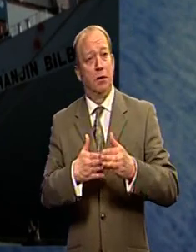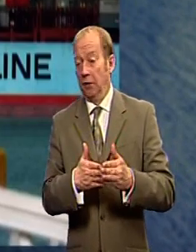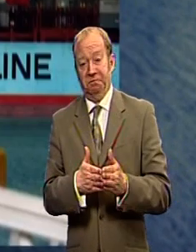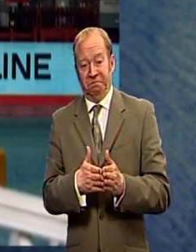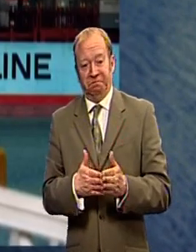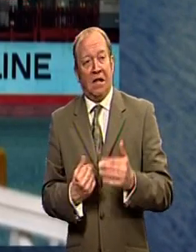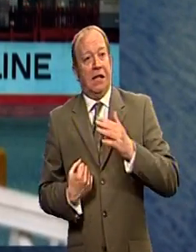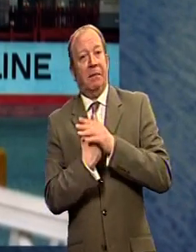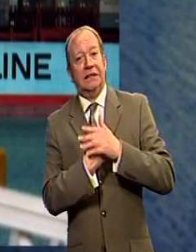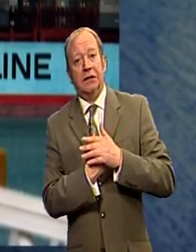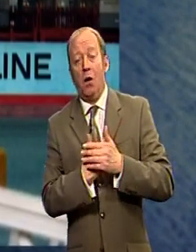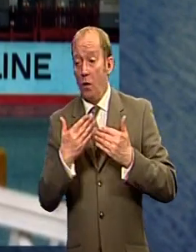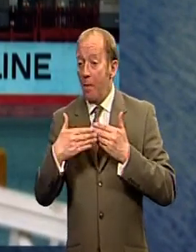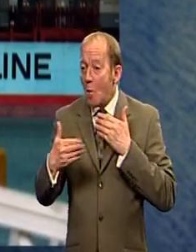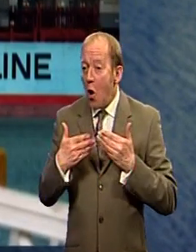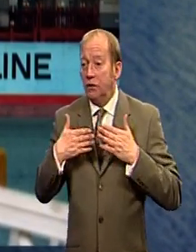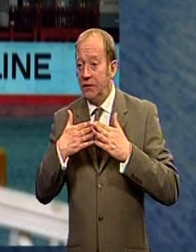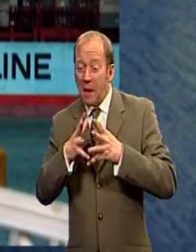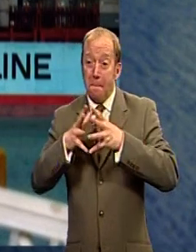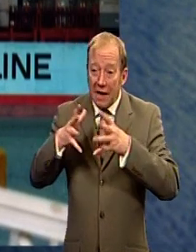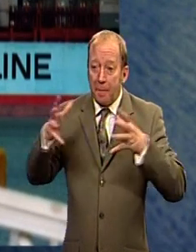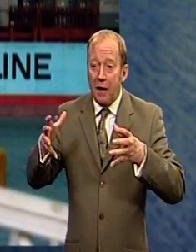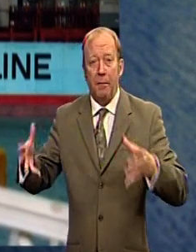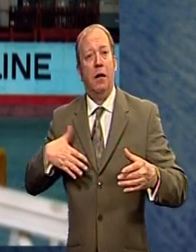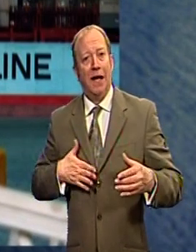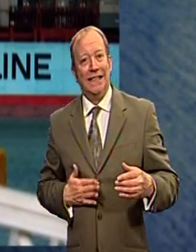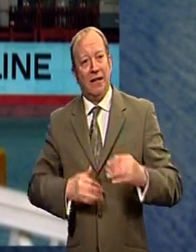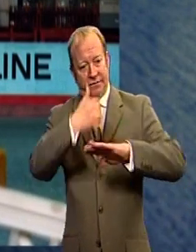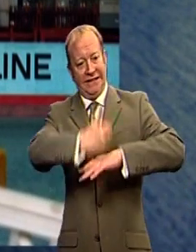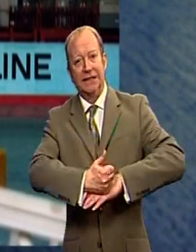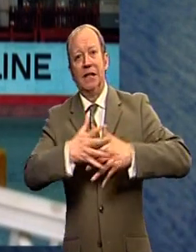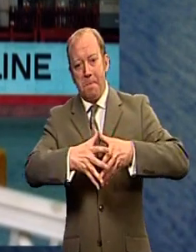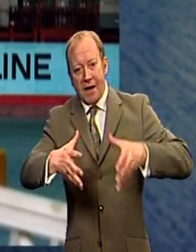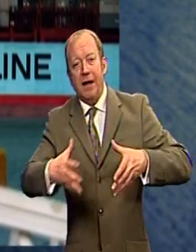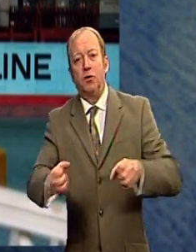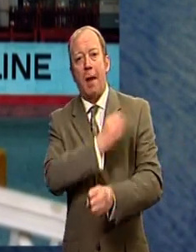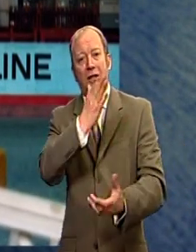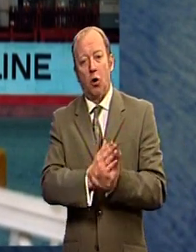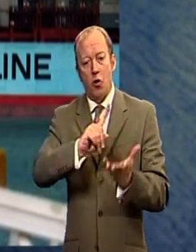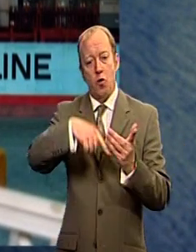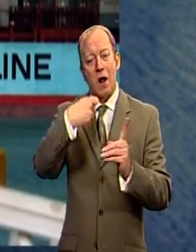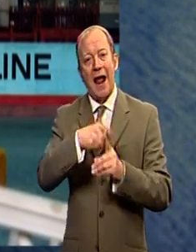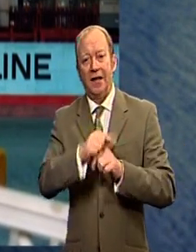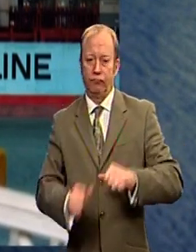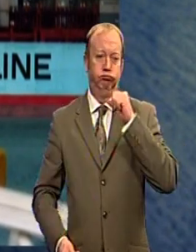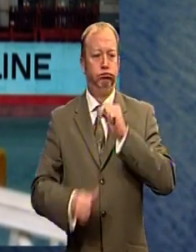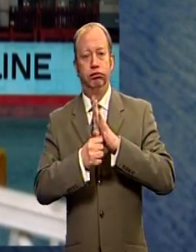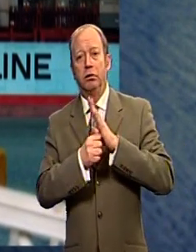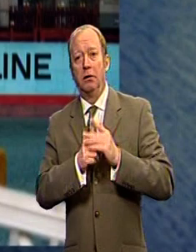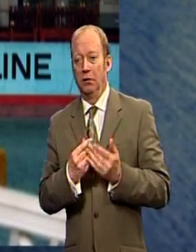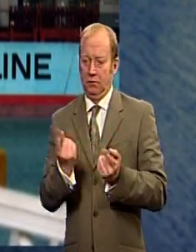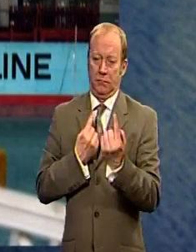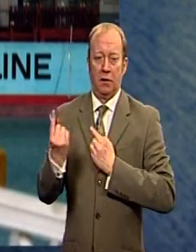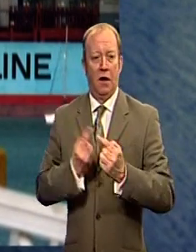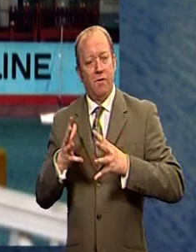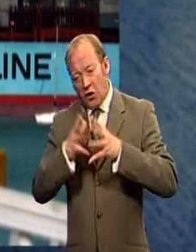of these ships come on stream we're going to need bigger facilities to ensure that the UK retains its status as a mainline call for the big